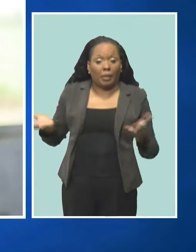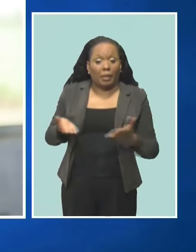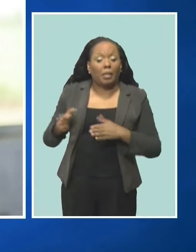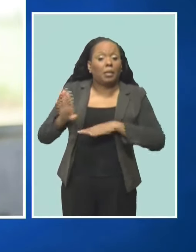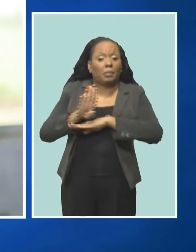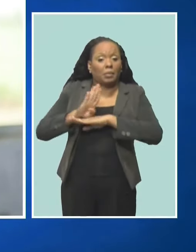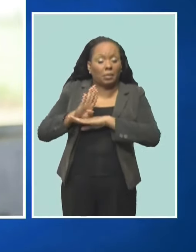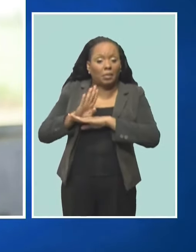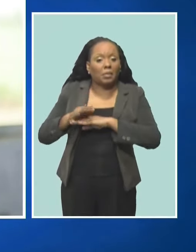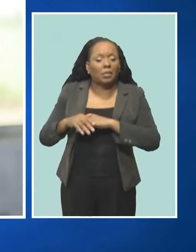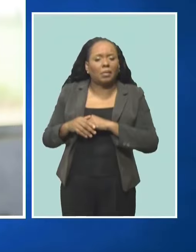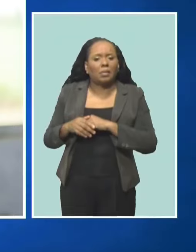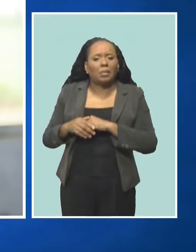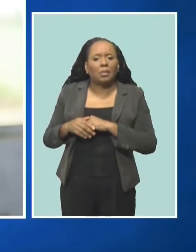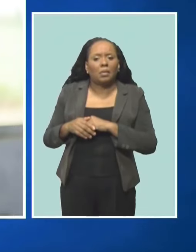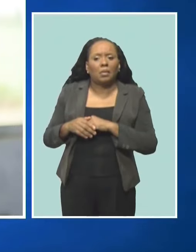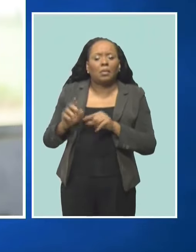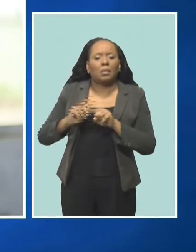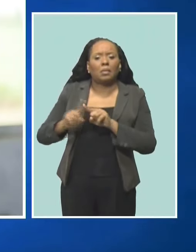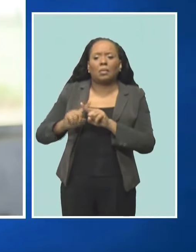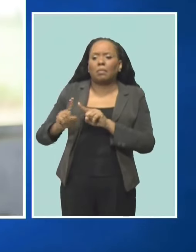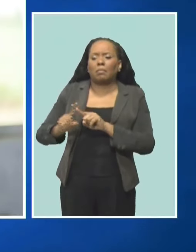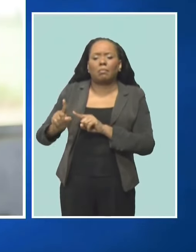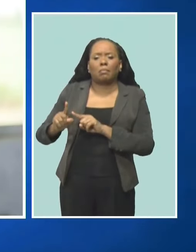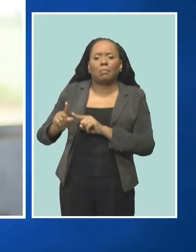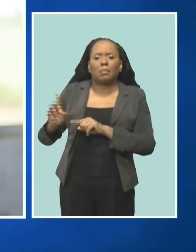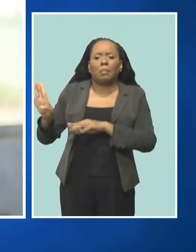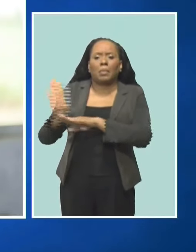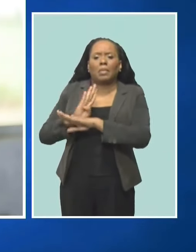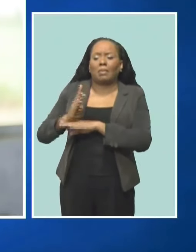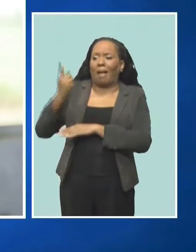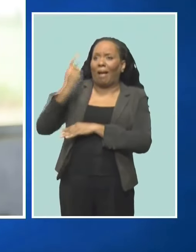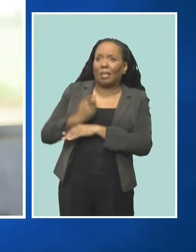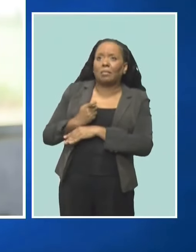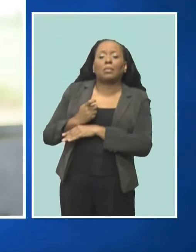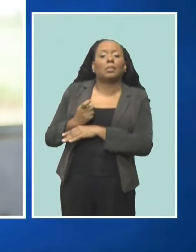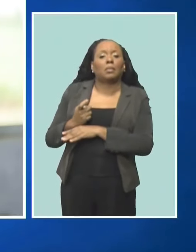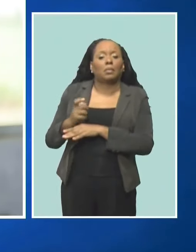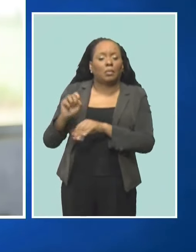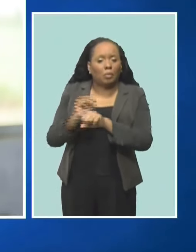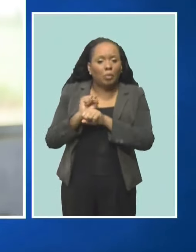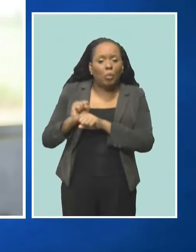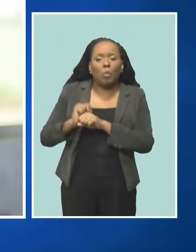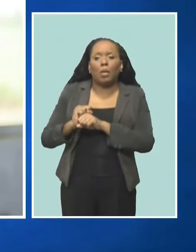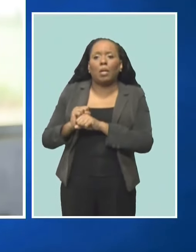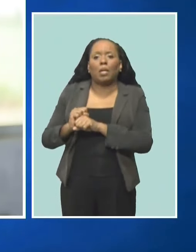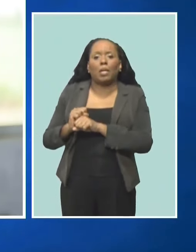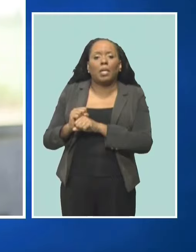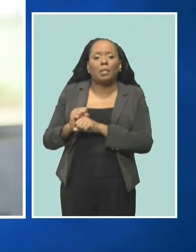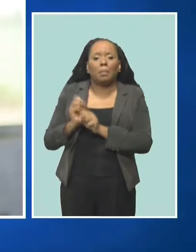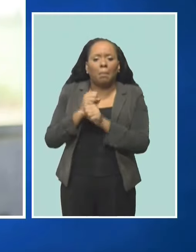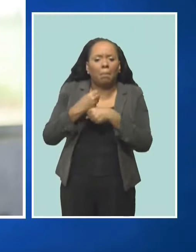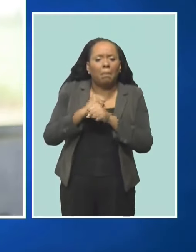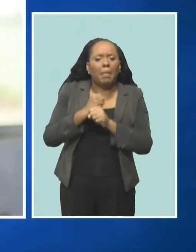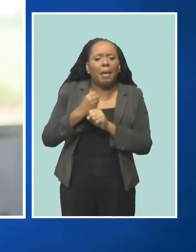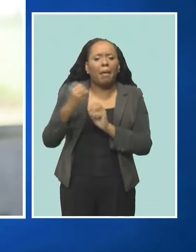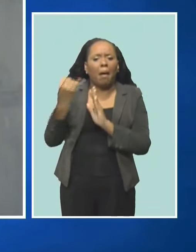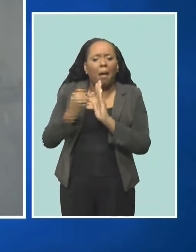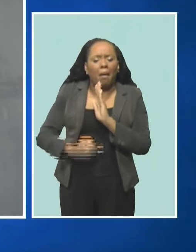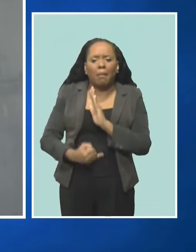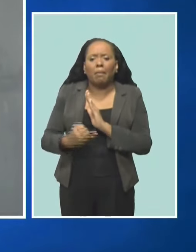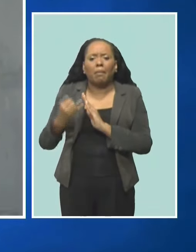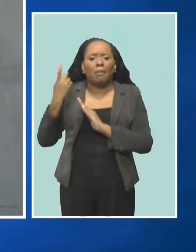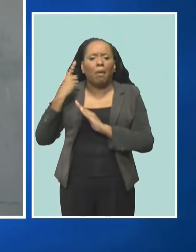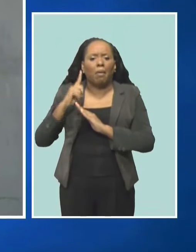they asked me to produce some work for those mansions. So that was a good